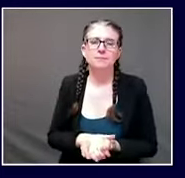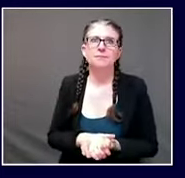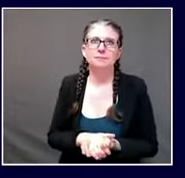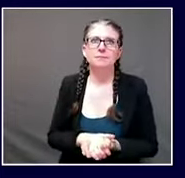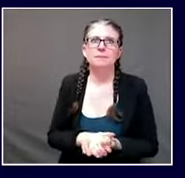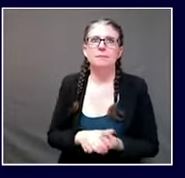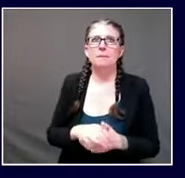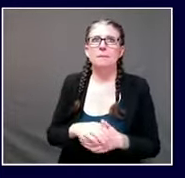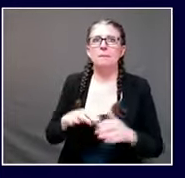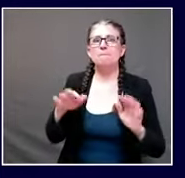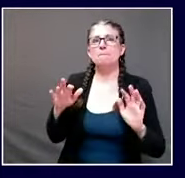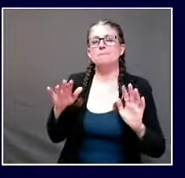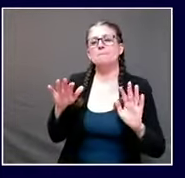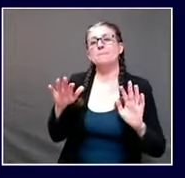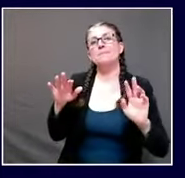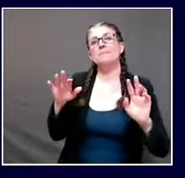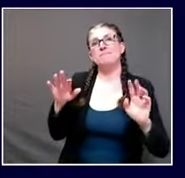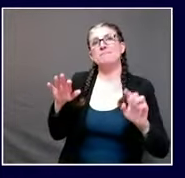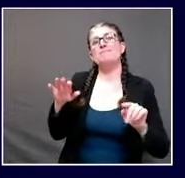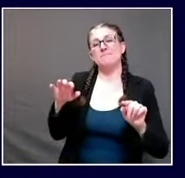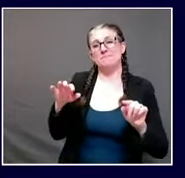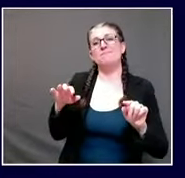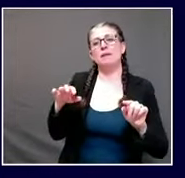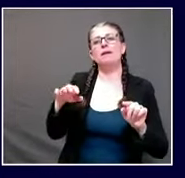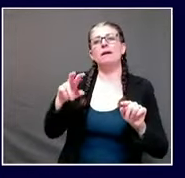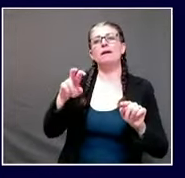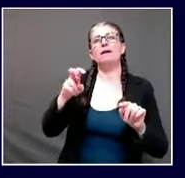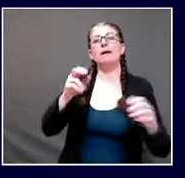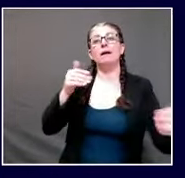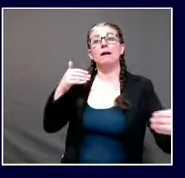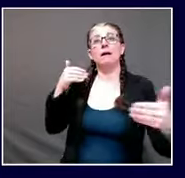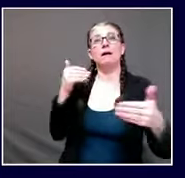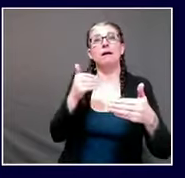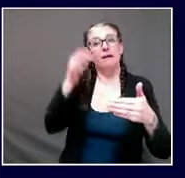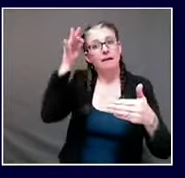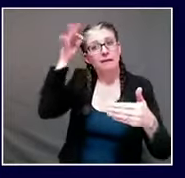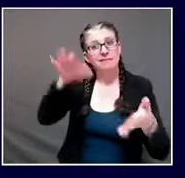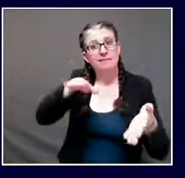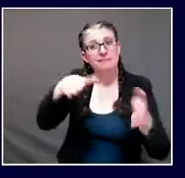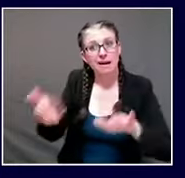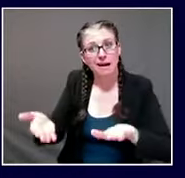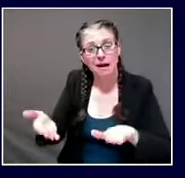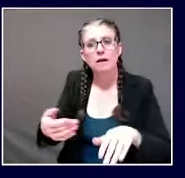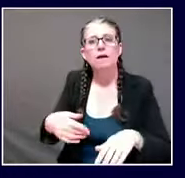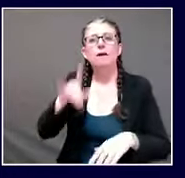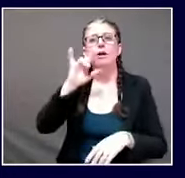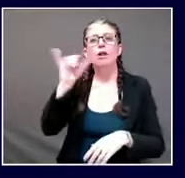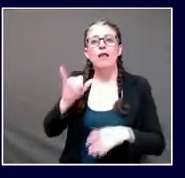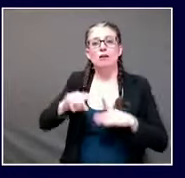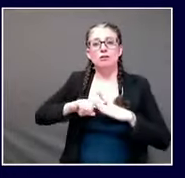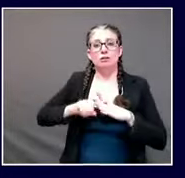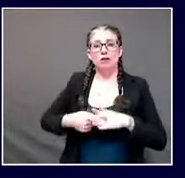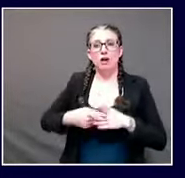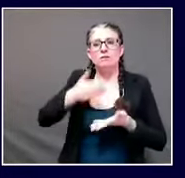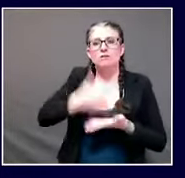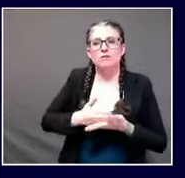the story and the who was looking at different start and stop points okay we can i'll give everybody else our time thank you all